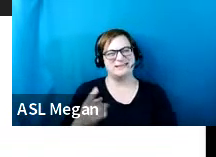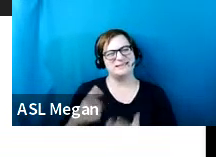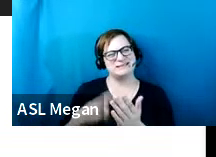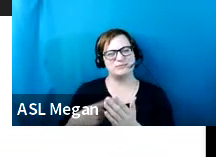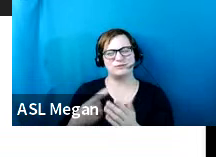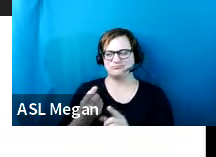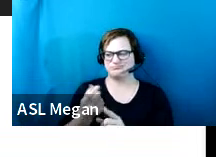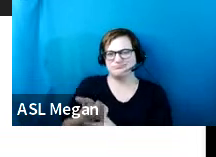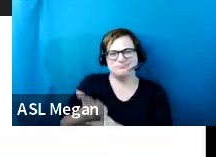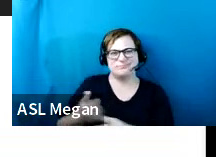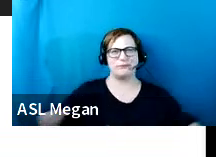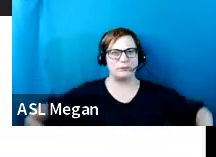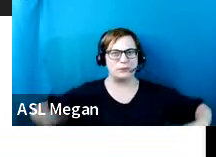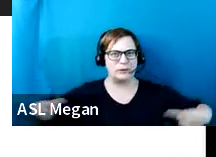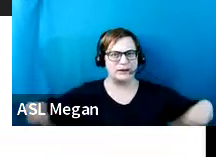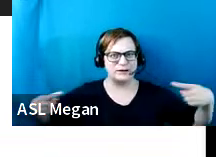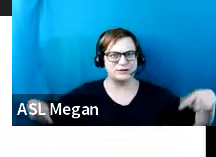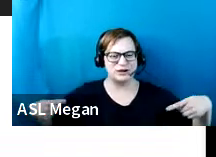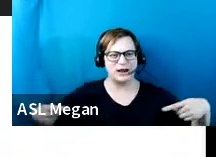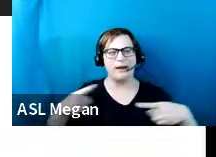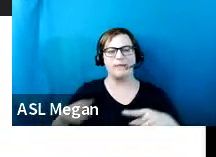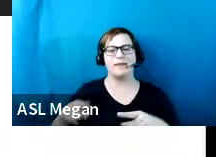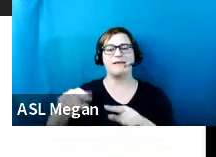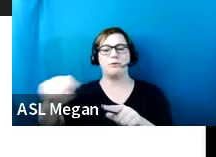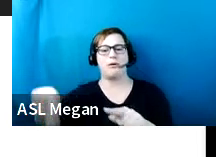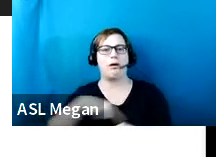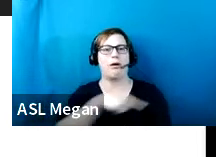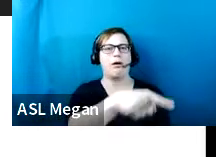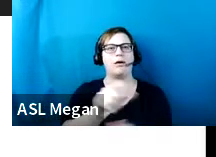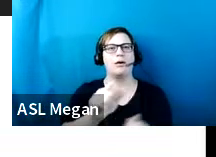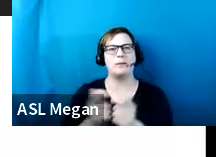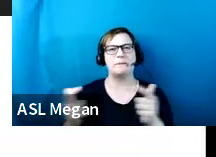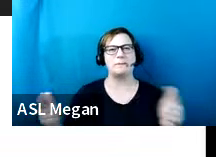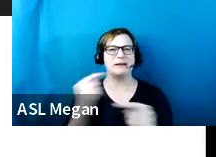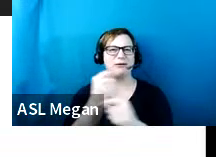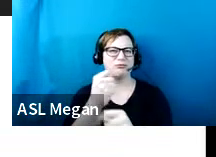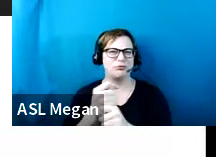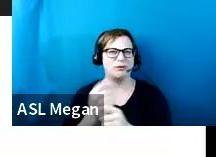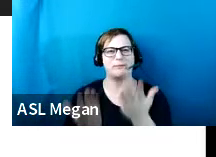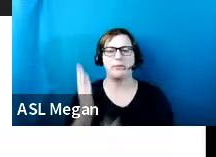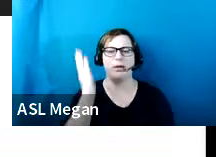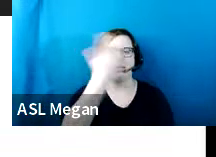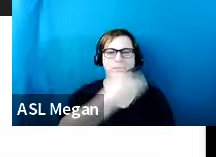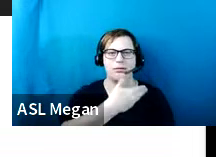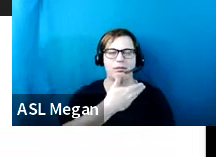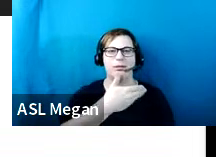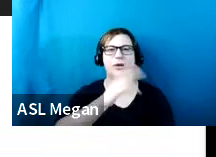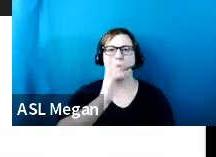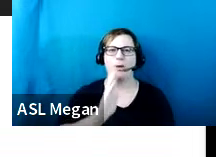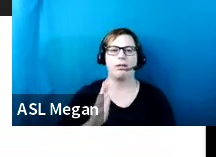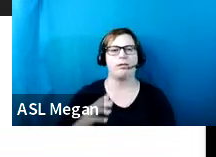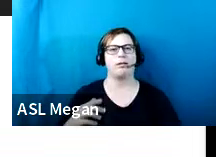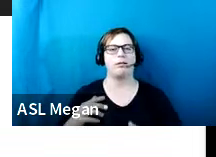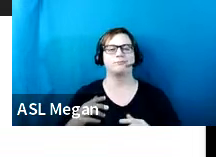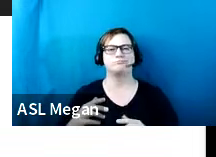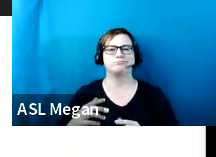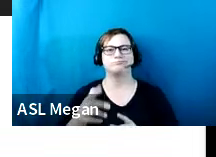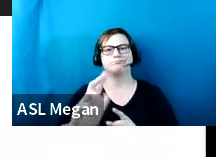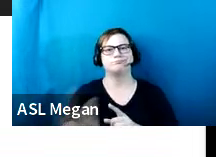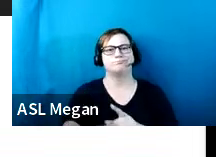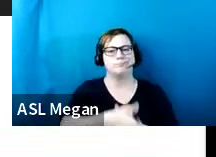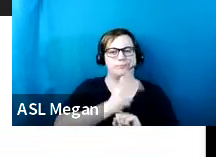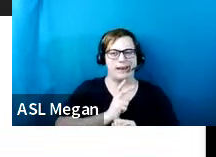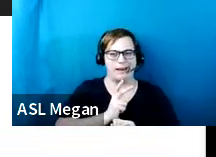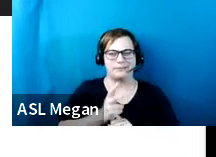that's passing behind a large truck that's about to reverse. They're not going to be able to see this person behind them. So